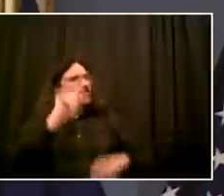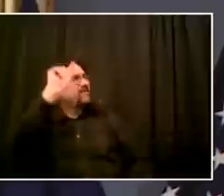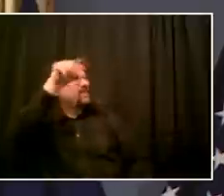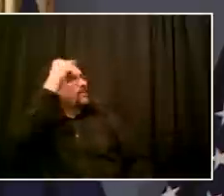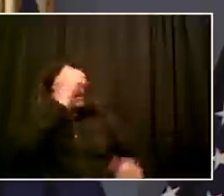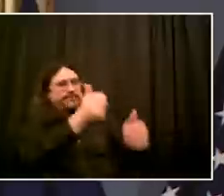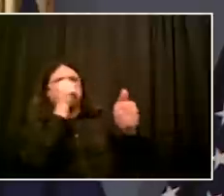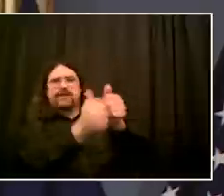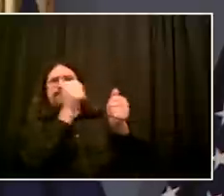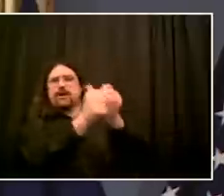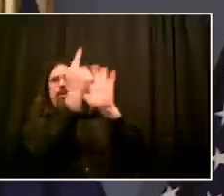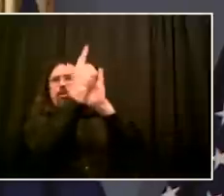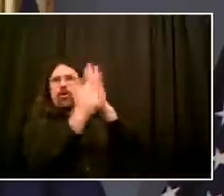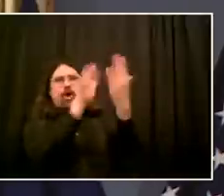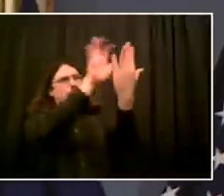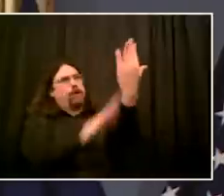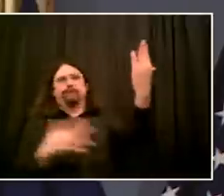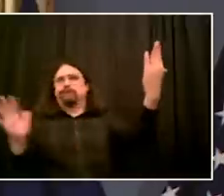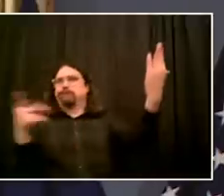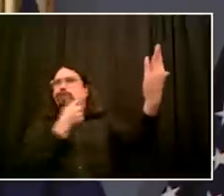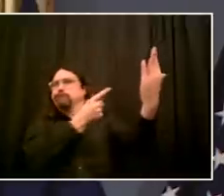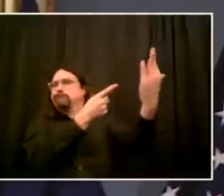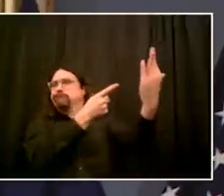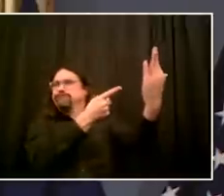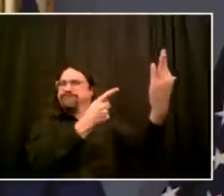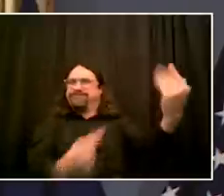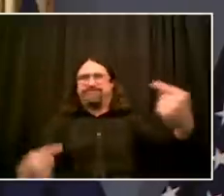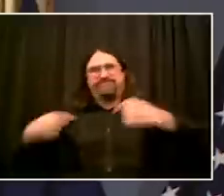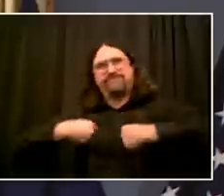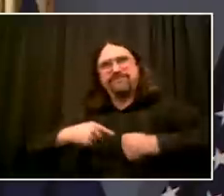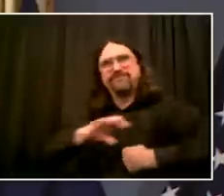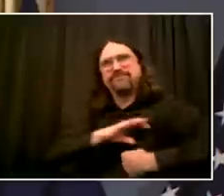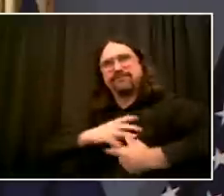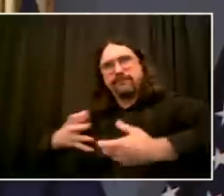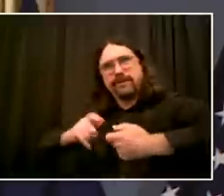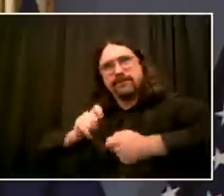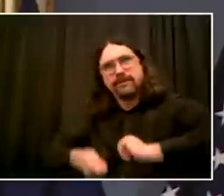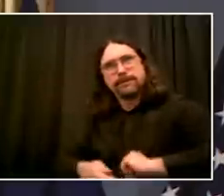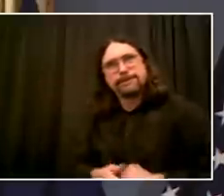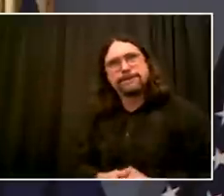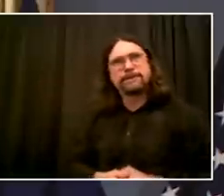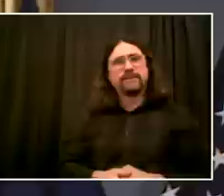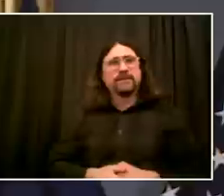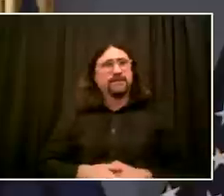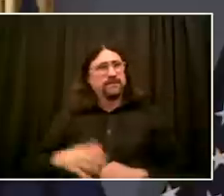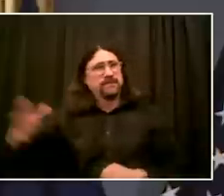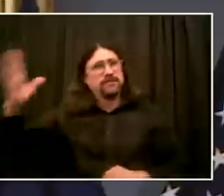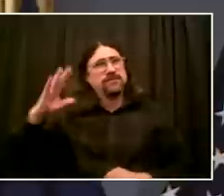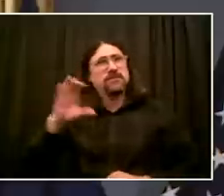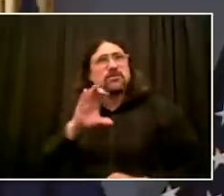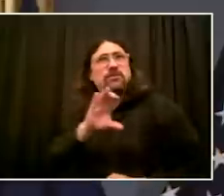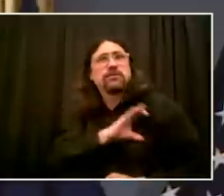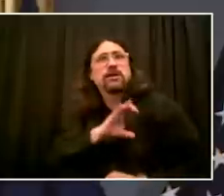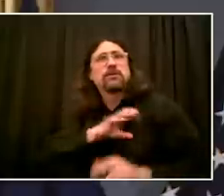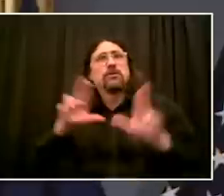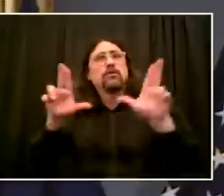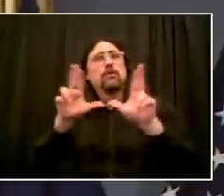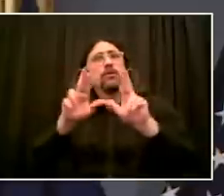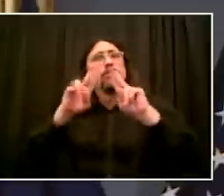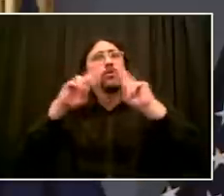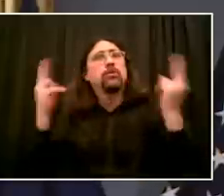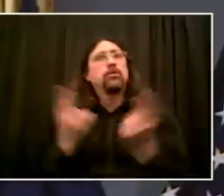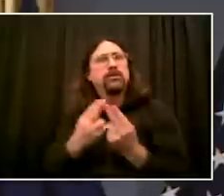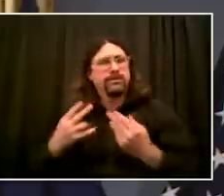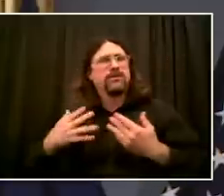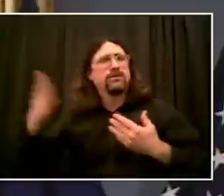believe, doesn't help their members, doesn't help the city. And it doesn't have to be that way. I have watched unions in a whole range of professions